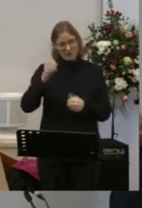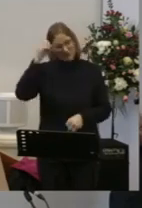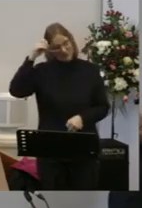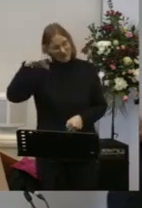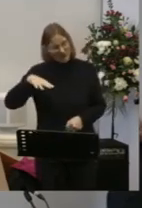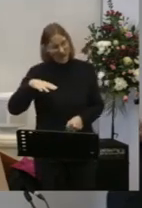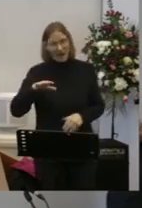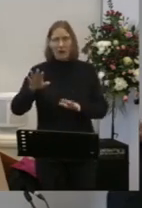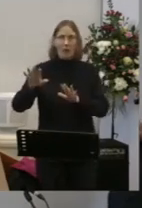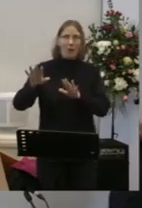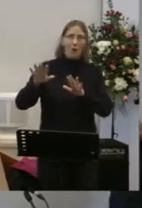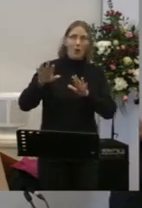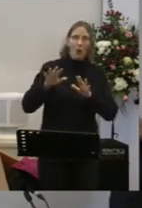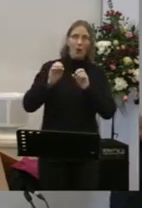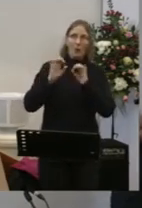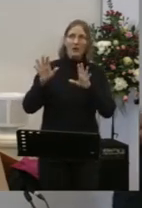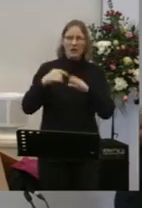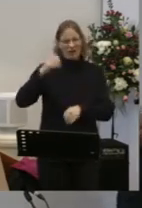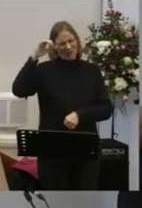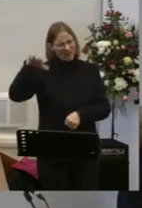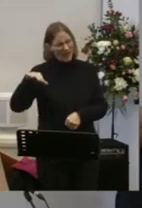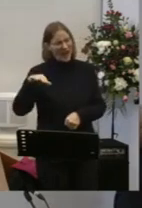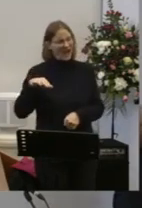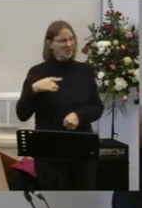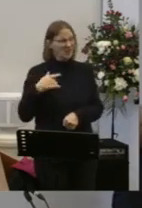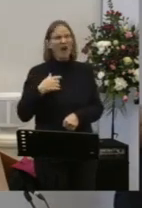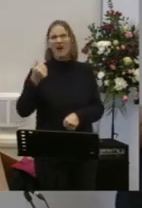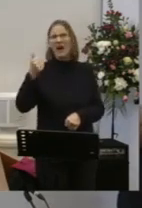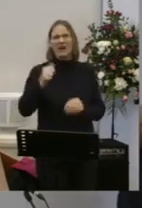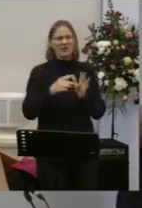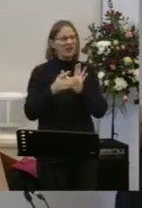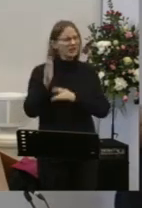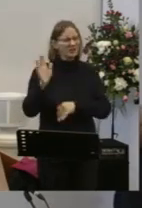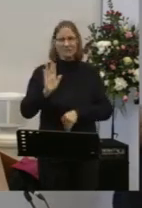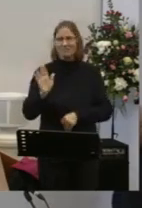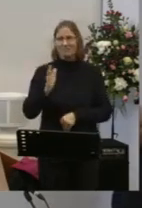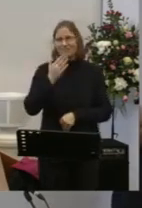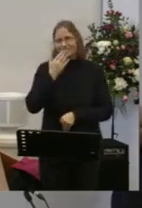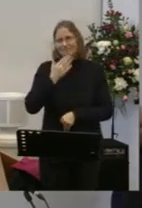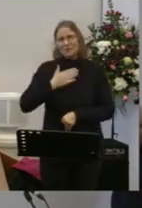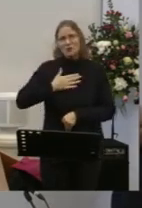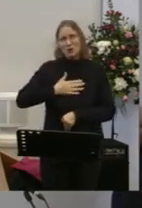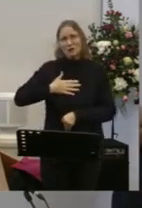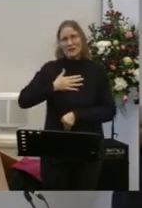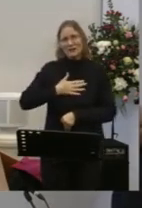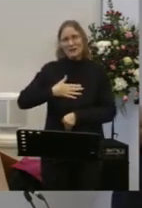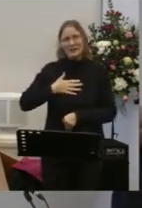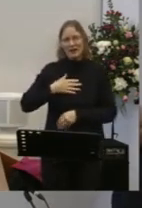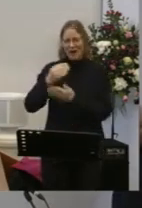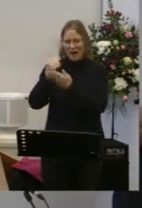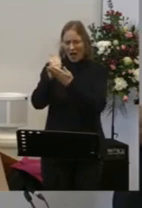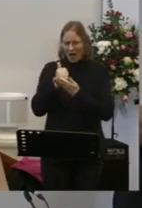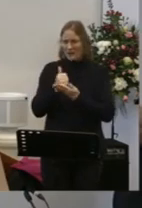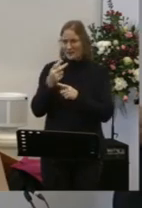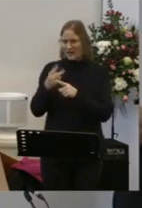when we get complacent Give us wonder anew at the example and the enormity of your love